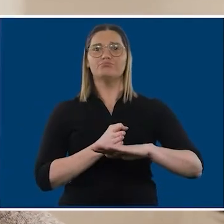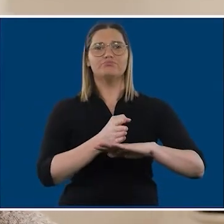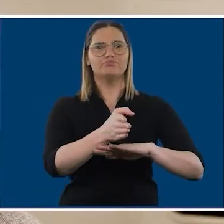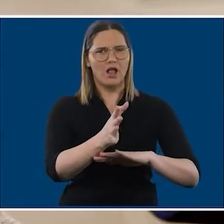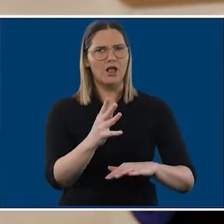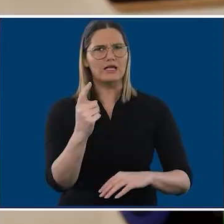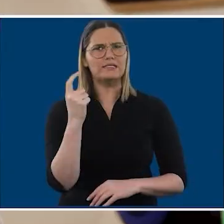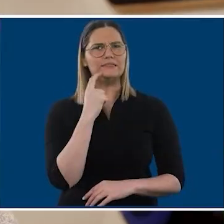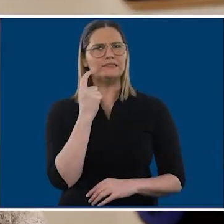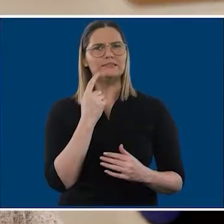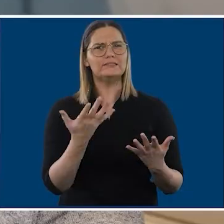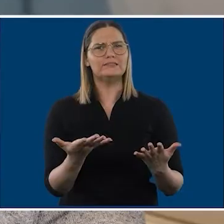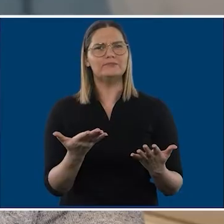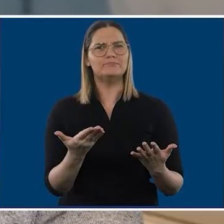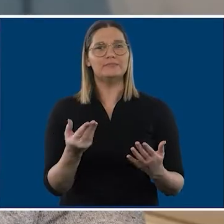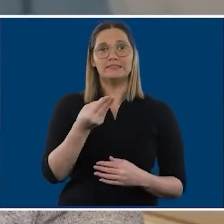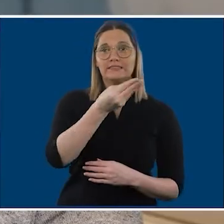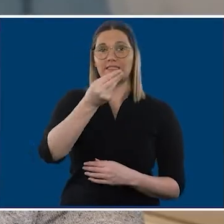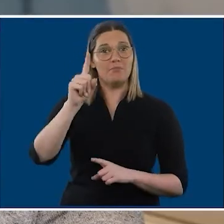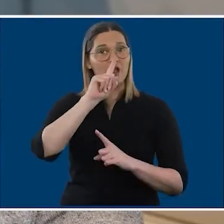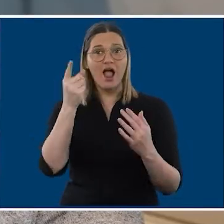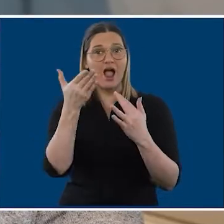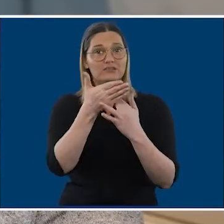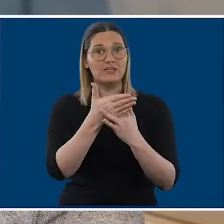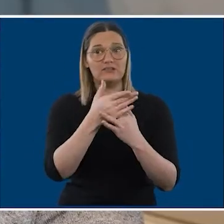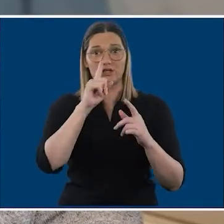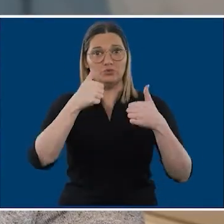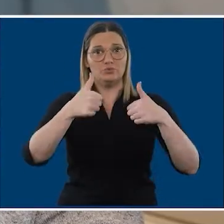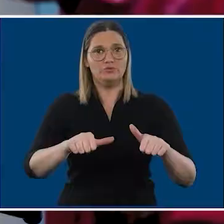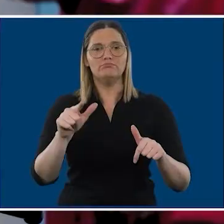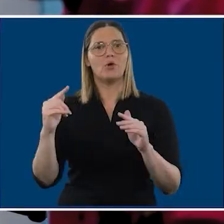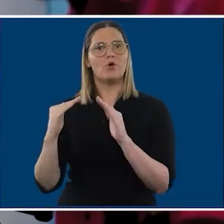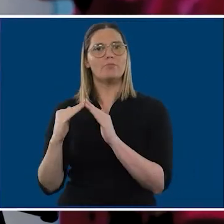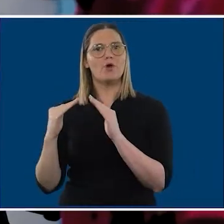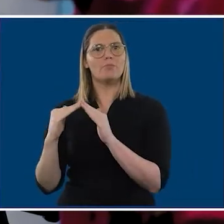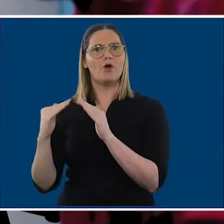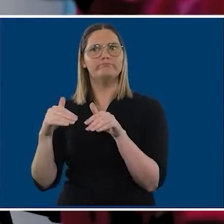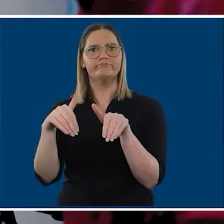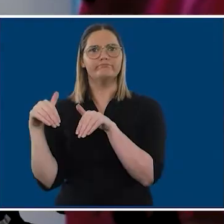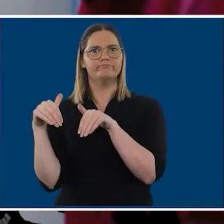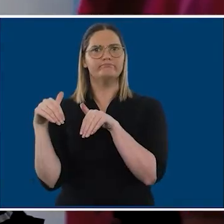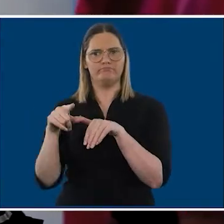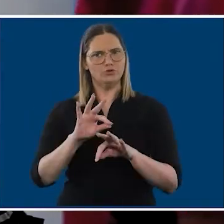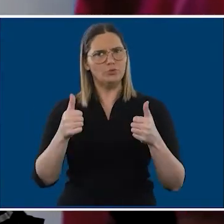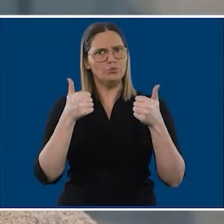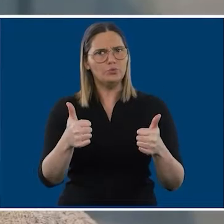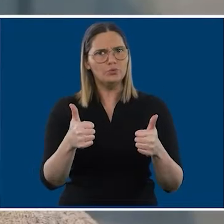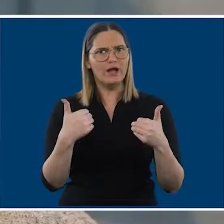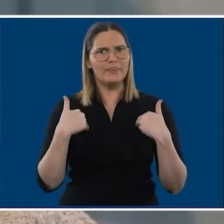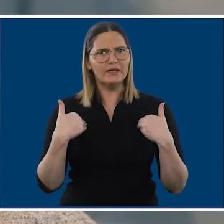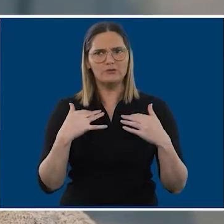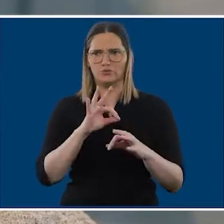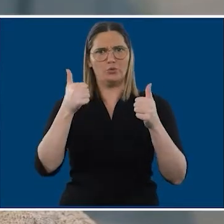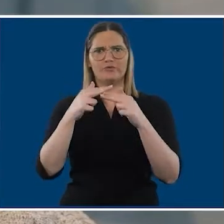independently. If people aren't able to use a particular good or a service they'll stay home and isolate which is dangerous. It's not